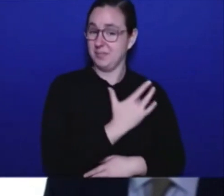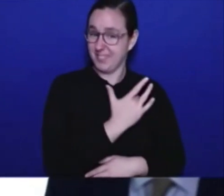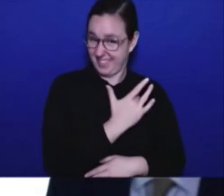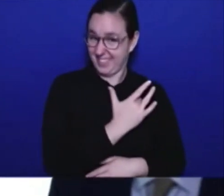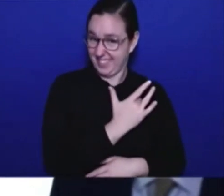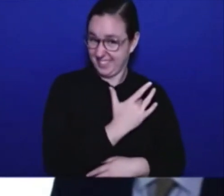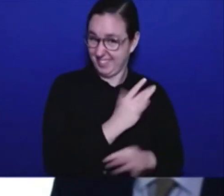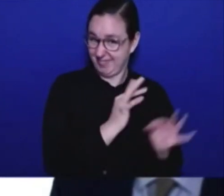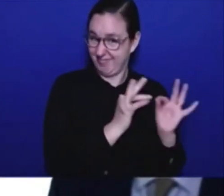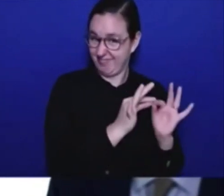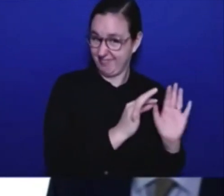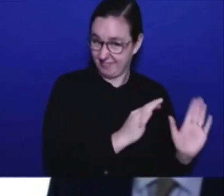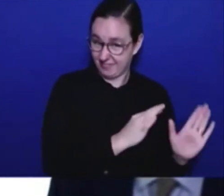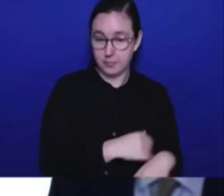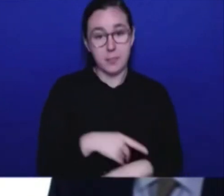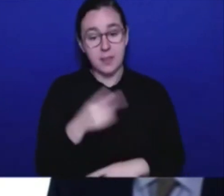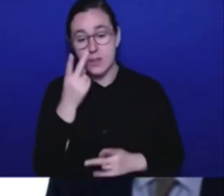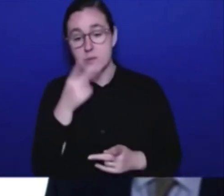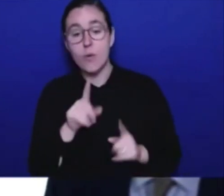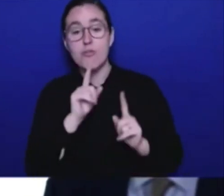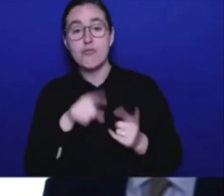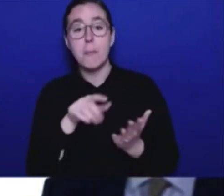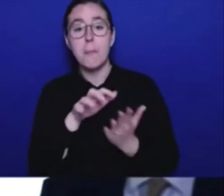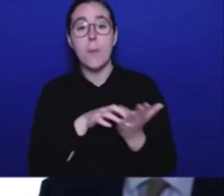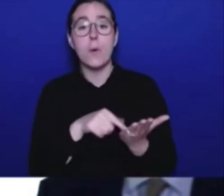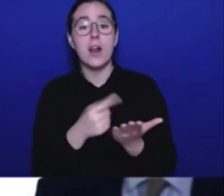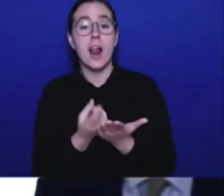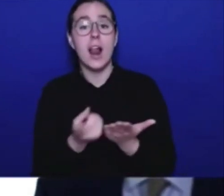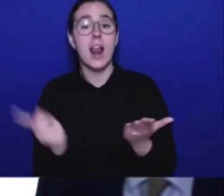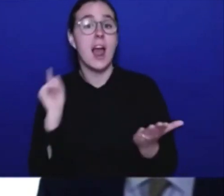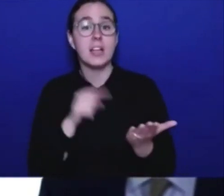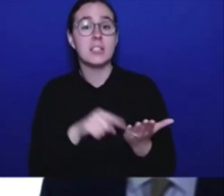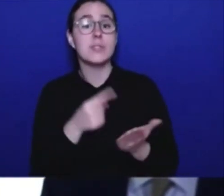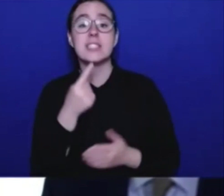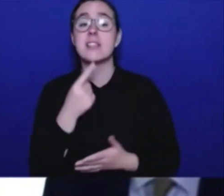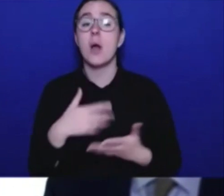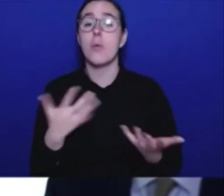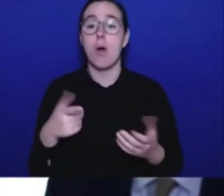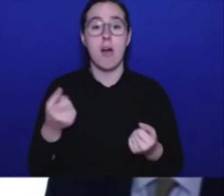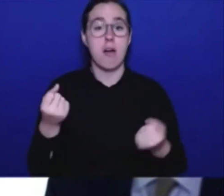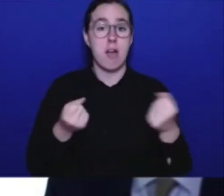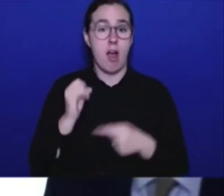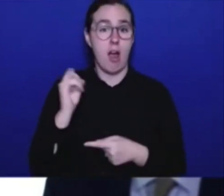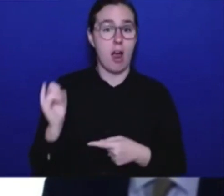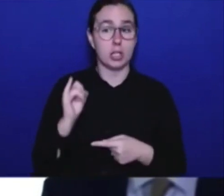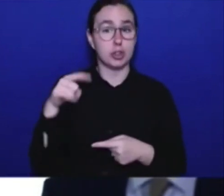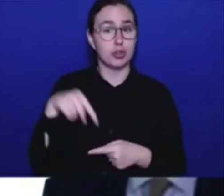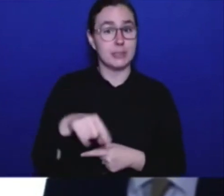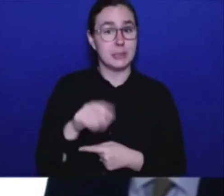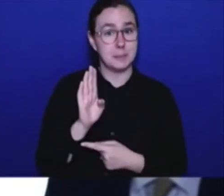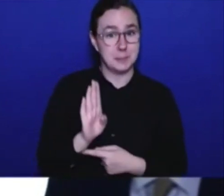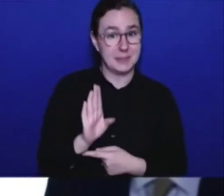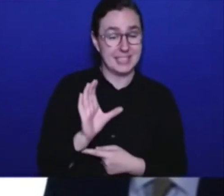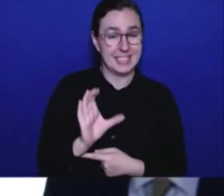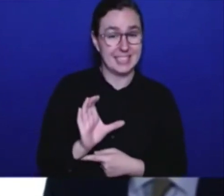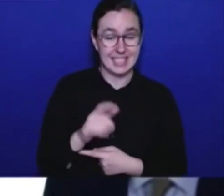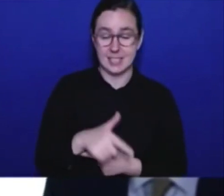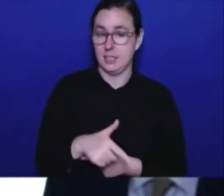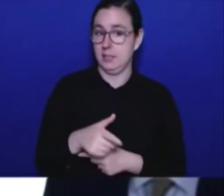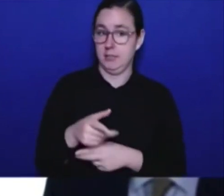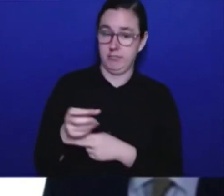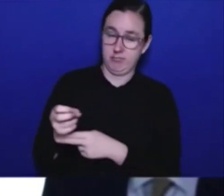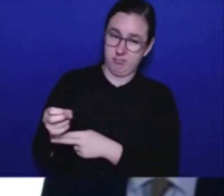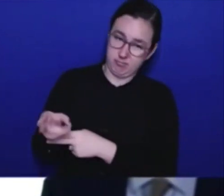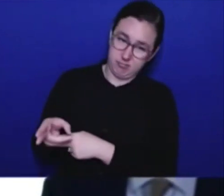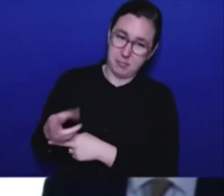found auto insurance in British Columbia is more affordable than in provinces with private insurance. Government